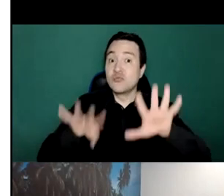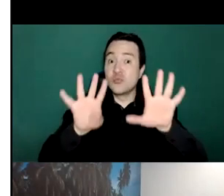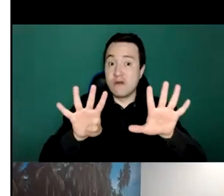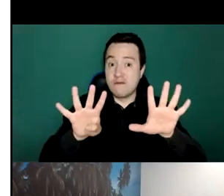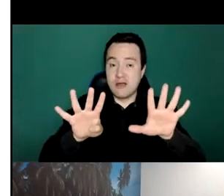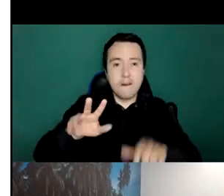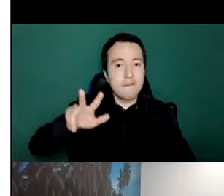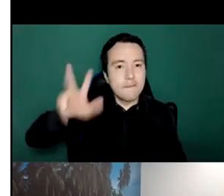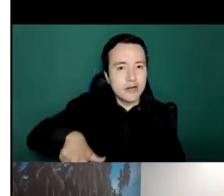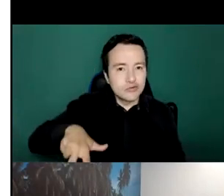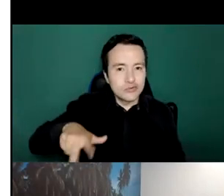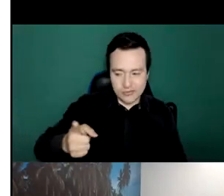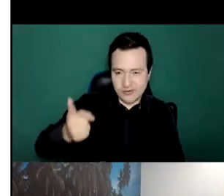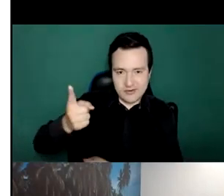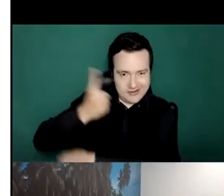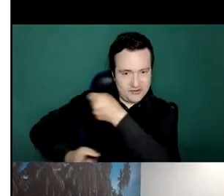with our first case